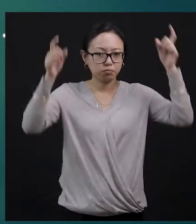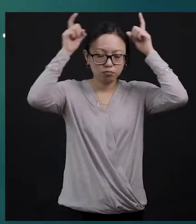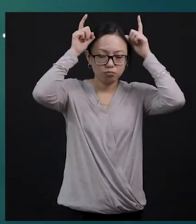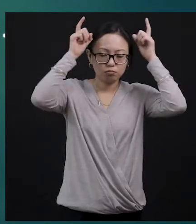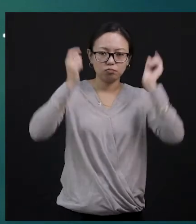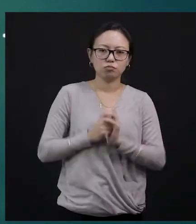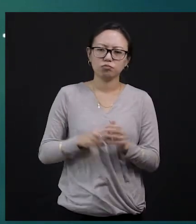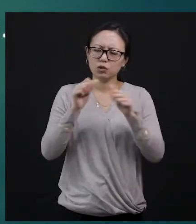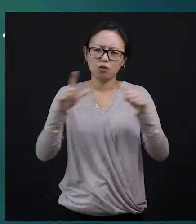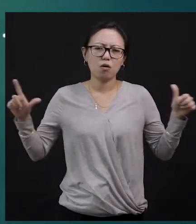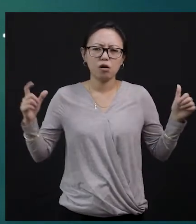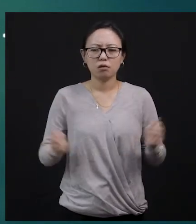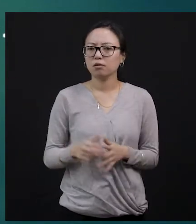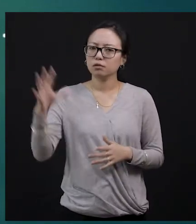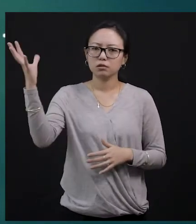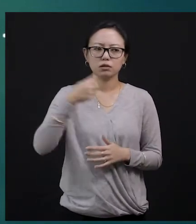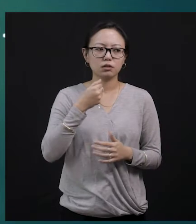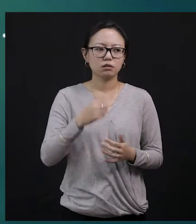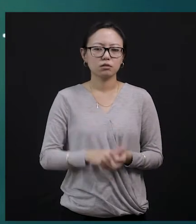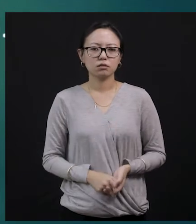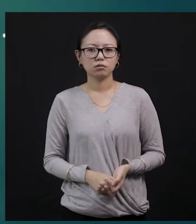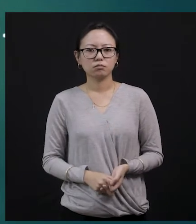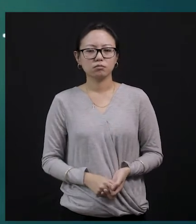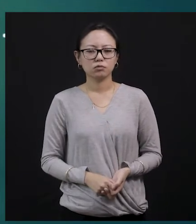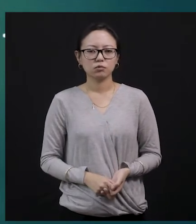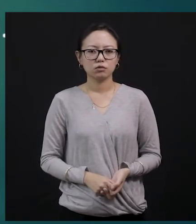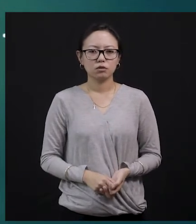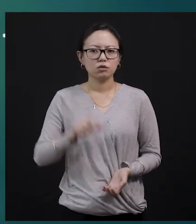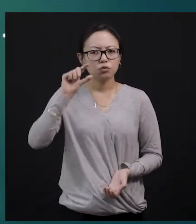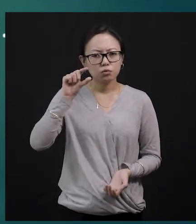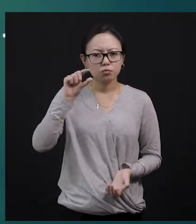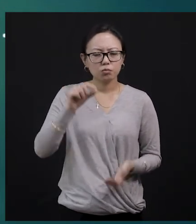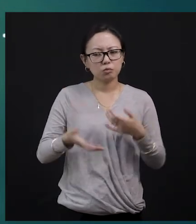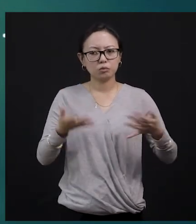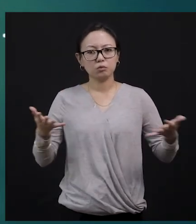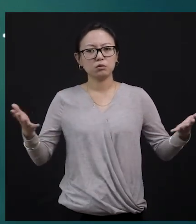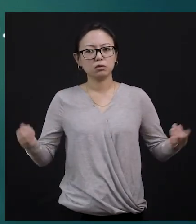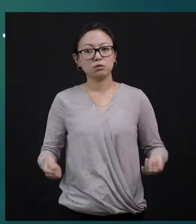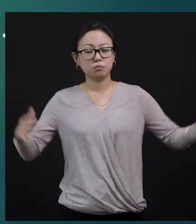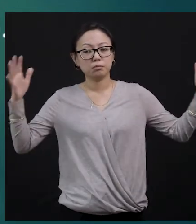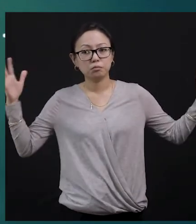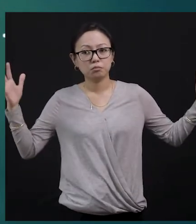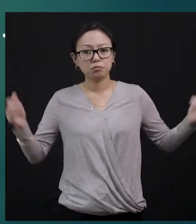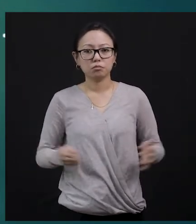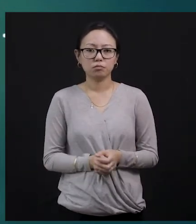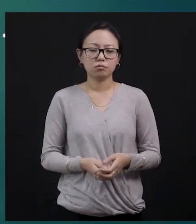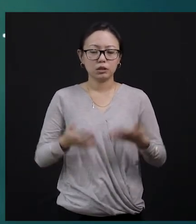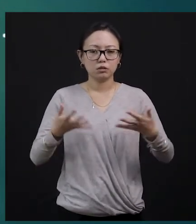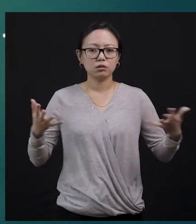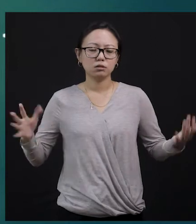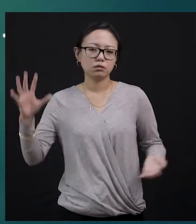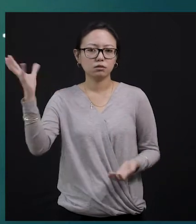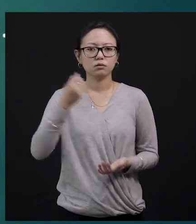a threat fear where you will find the smallest things and also the biggest of things. Imagine getting wildlife or even animals,